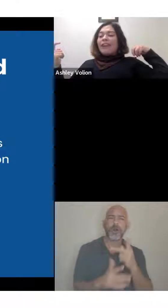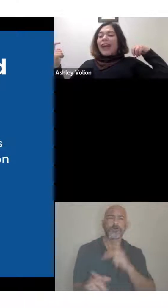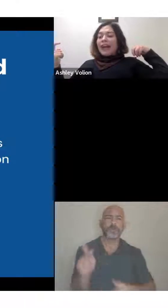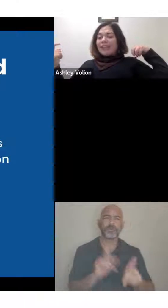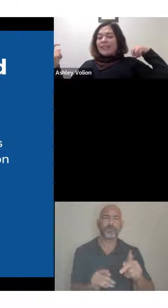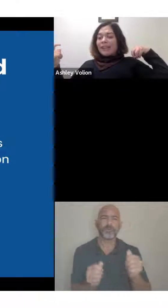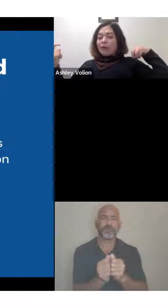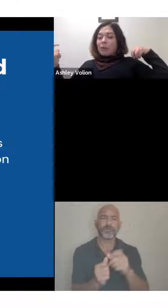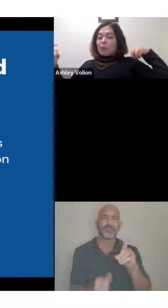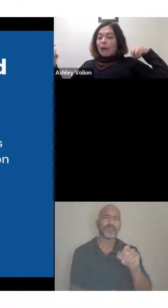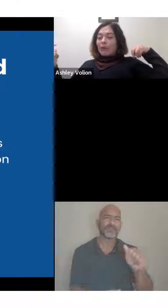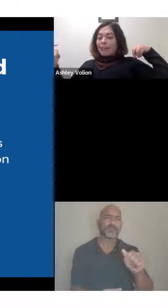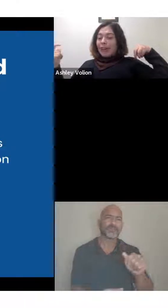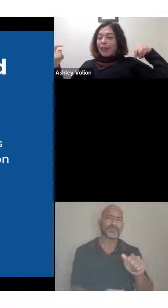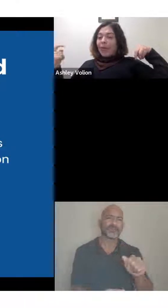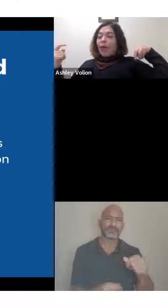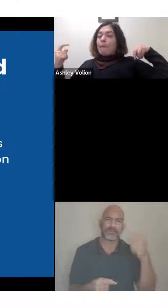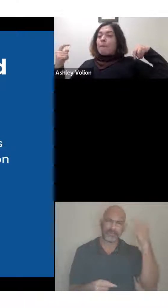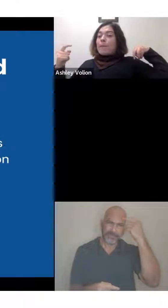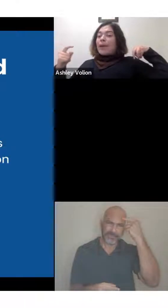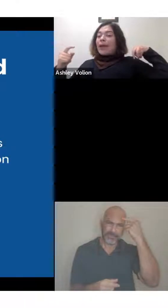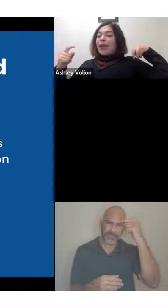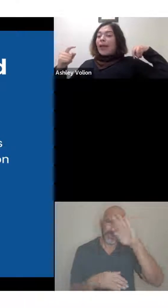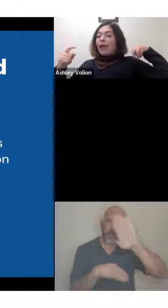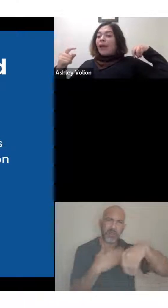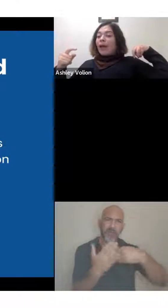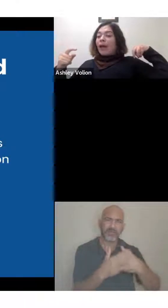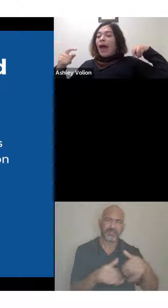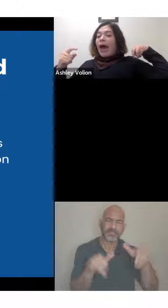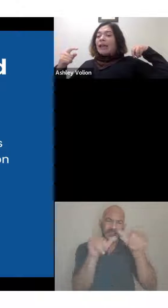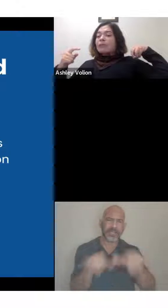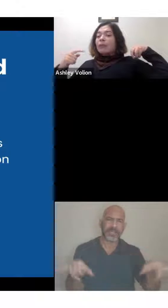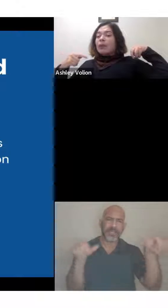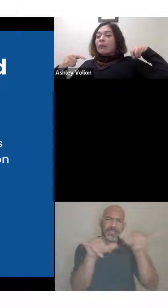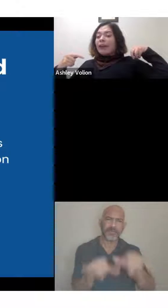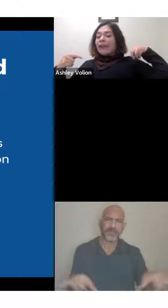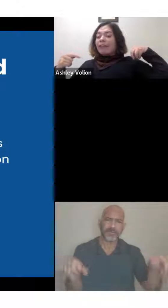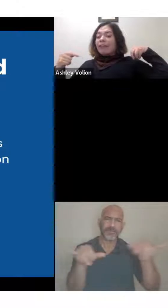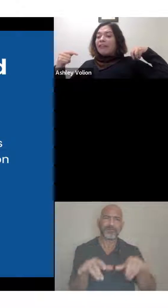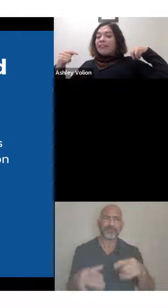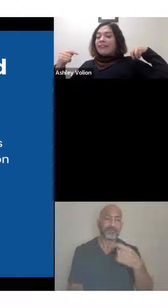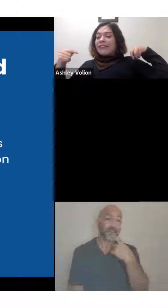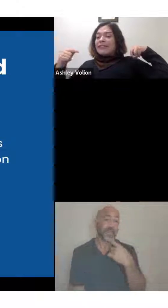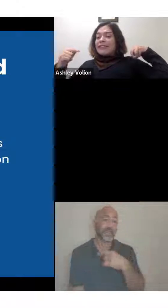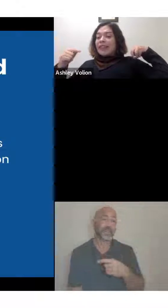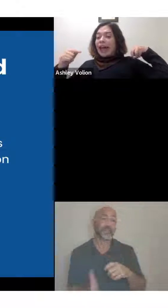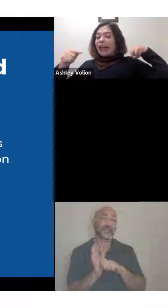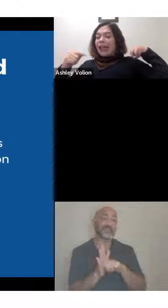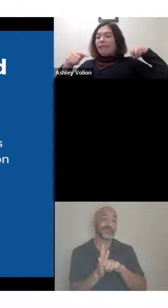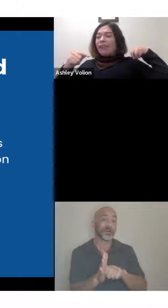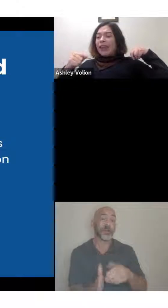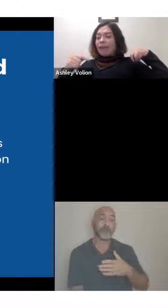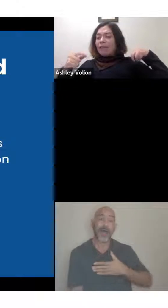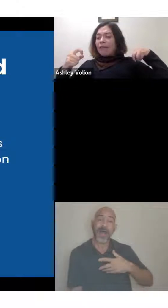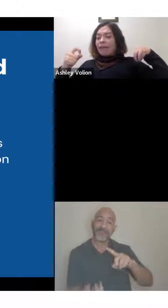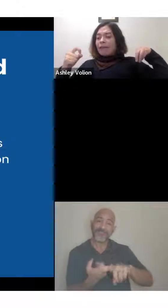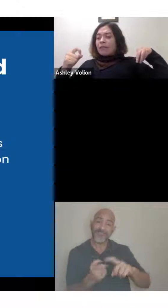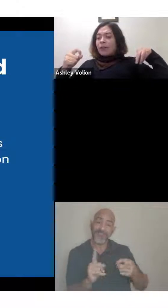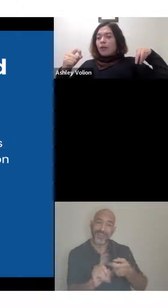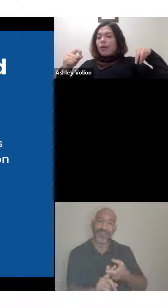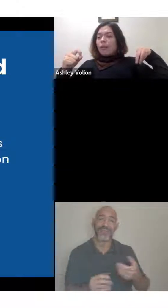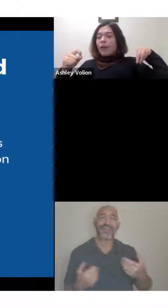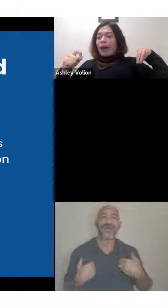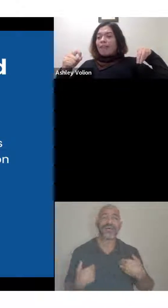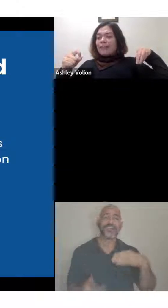my friend has cerebral palsy. But I just want to bring to everyone's attention that even if